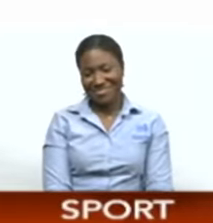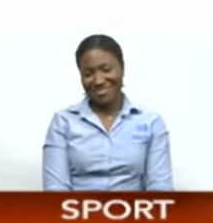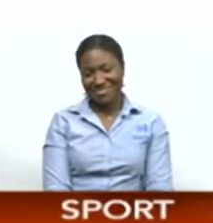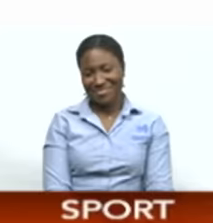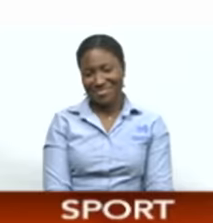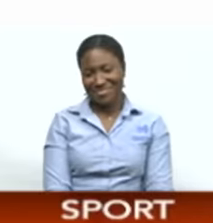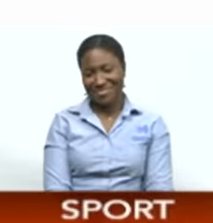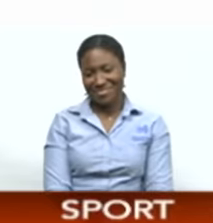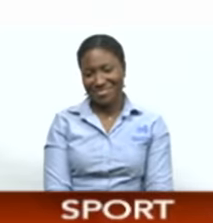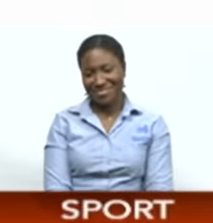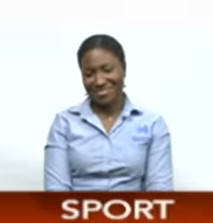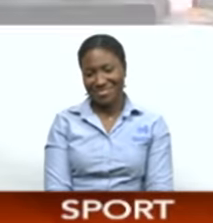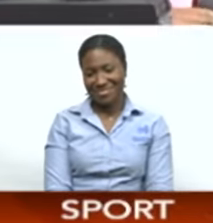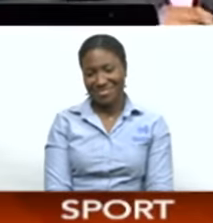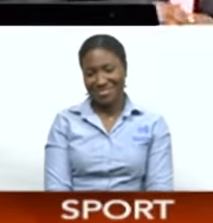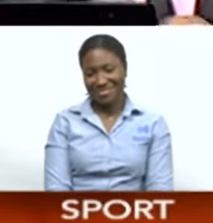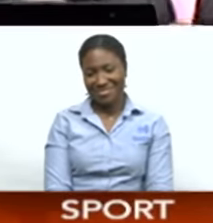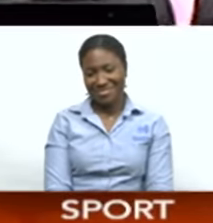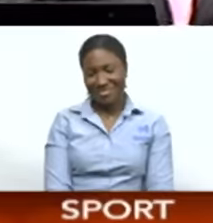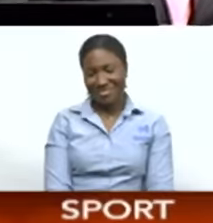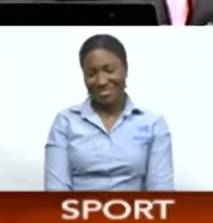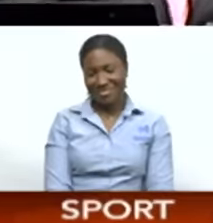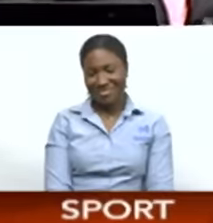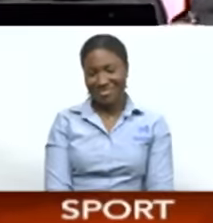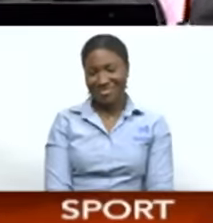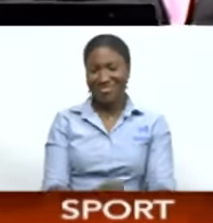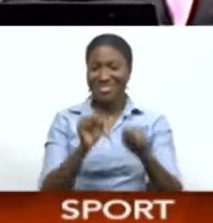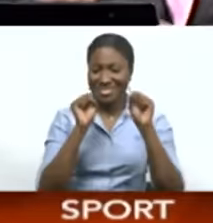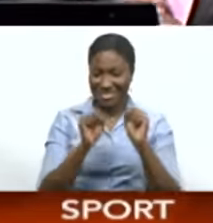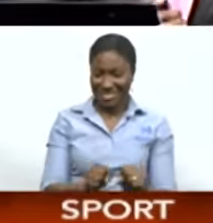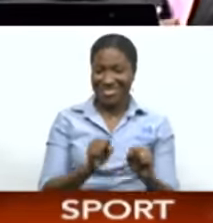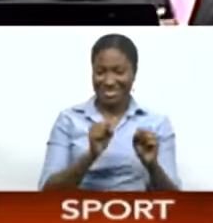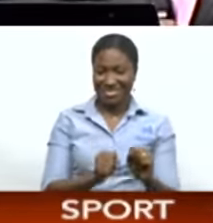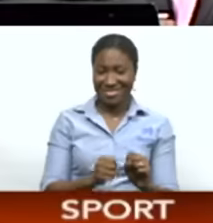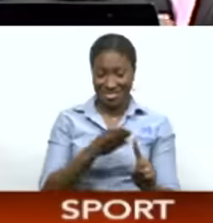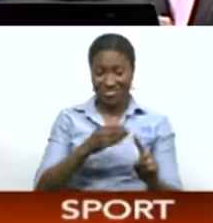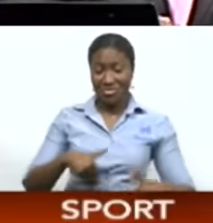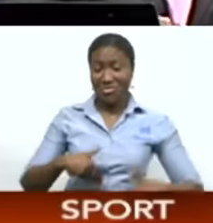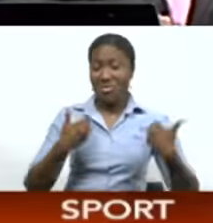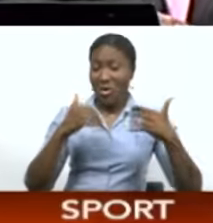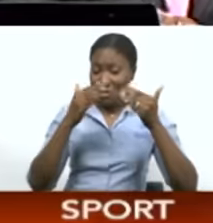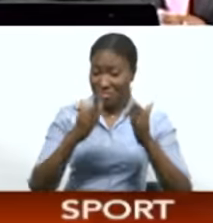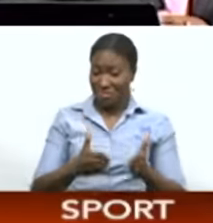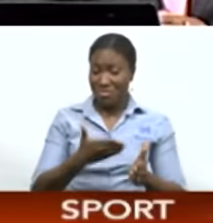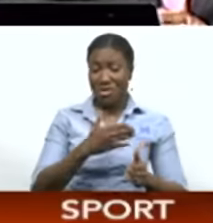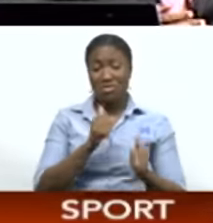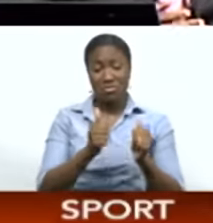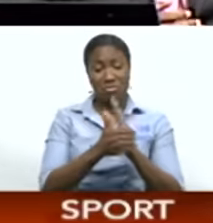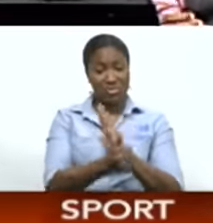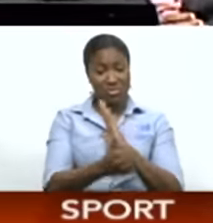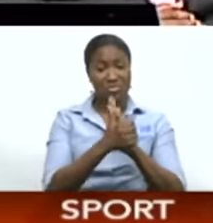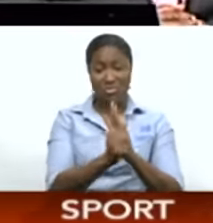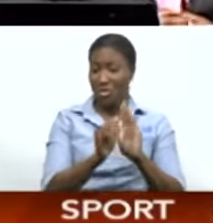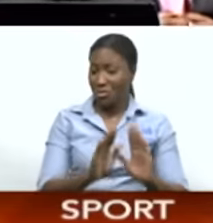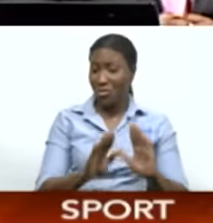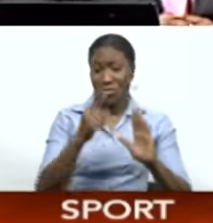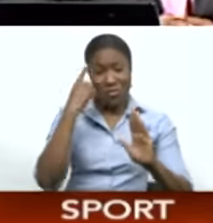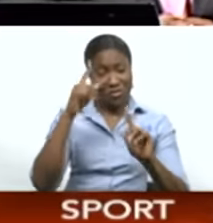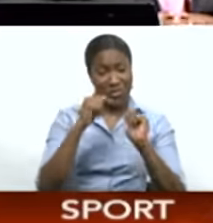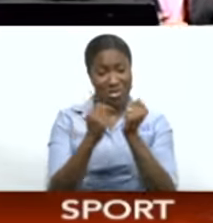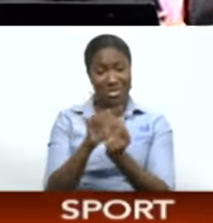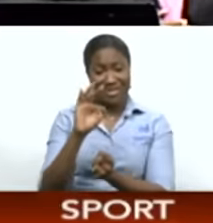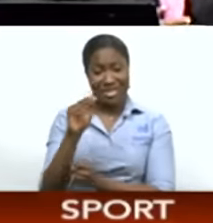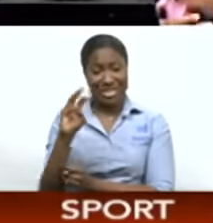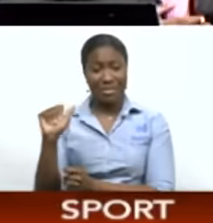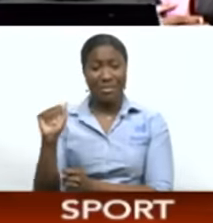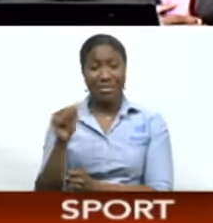Boost you up. Michael Chaves, one of the budding young talents in the SSFL, and doing quite well for Fatima. Nine goals on